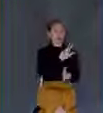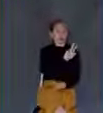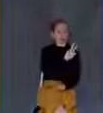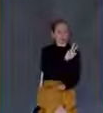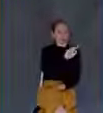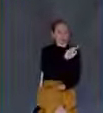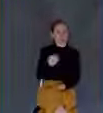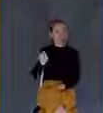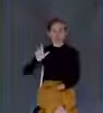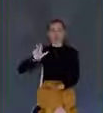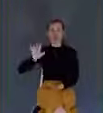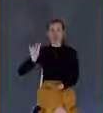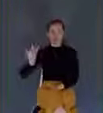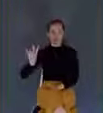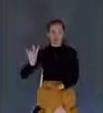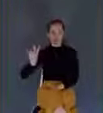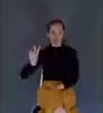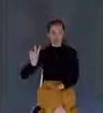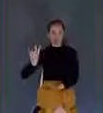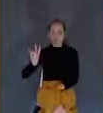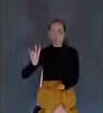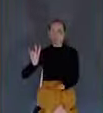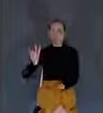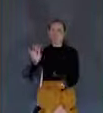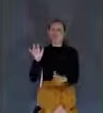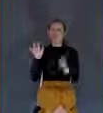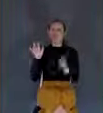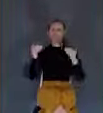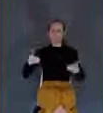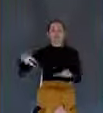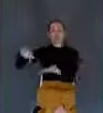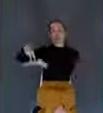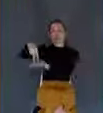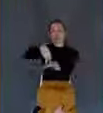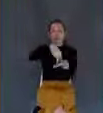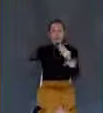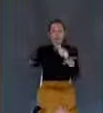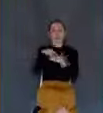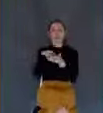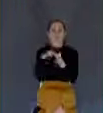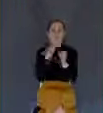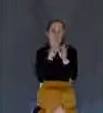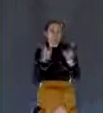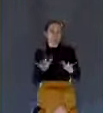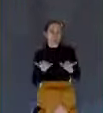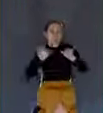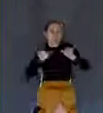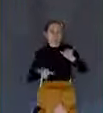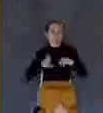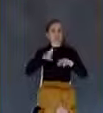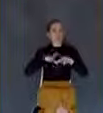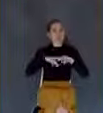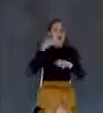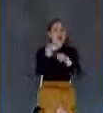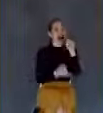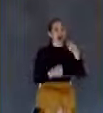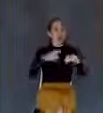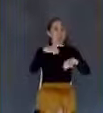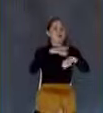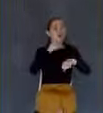37 of Mark, chapter 13. And would you stand for the reading of God's Word, please? This will be the last time I make you stand.